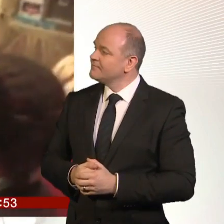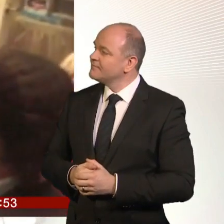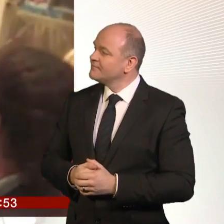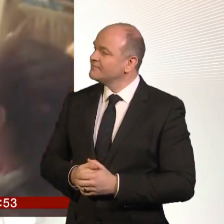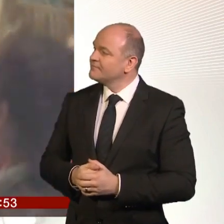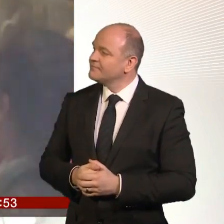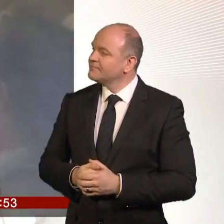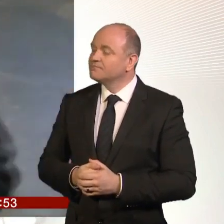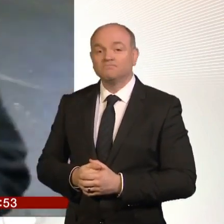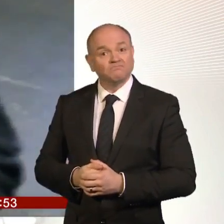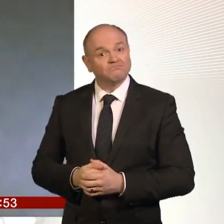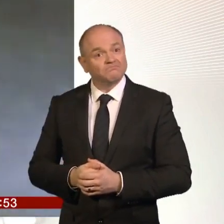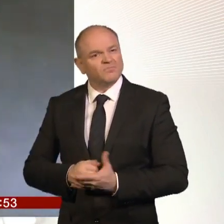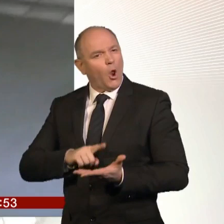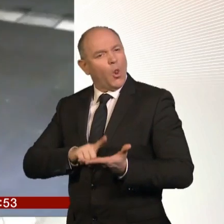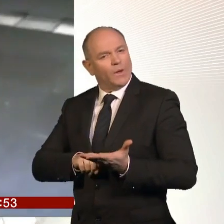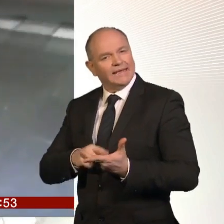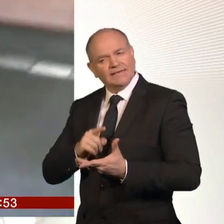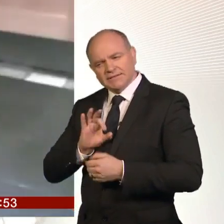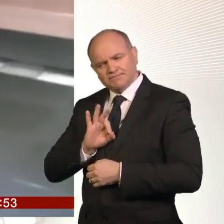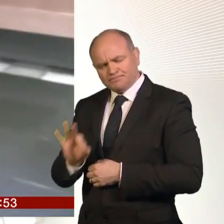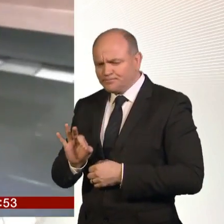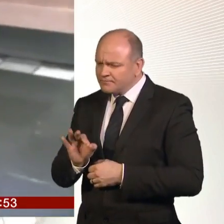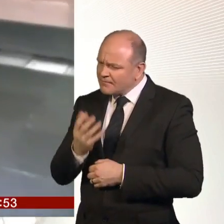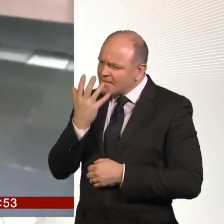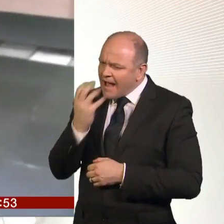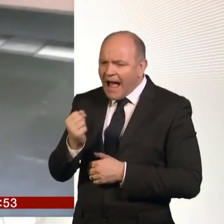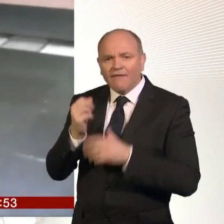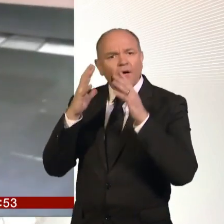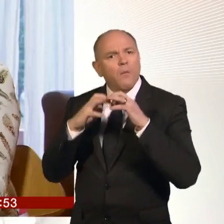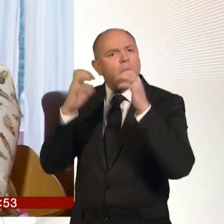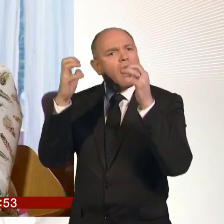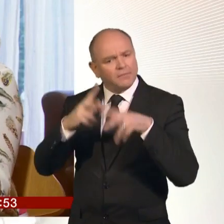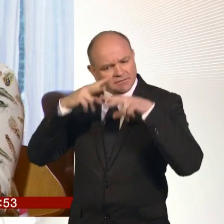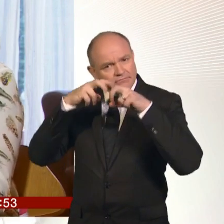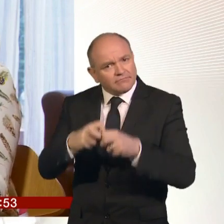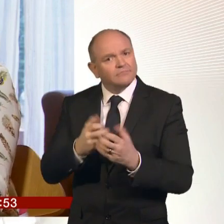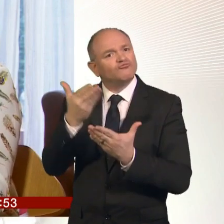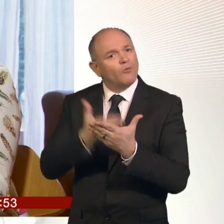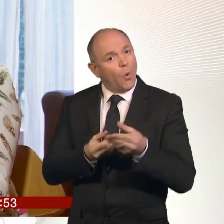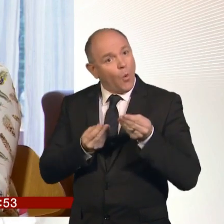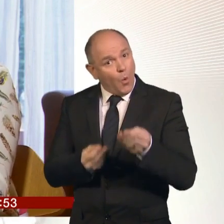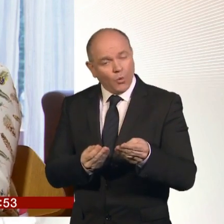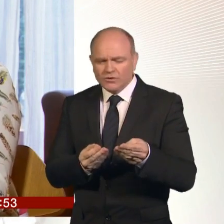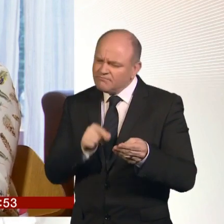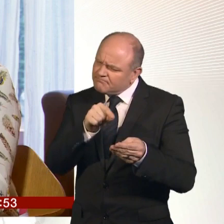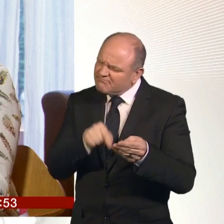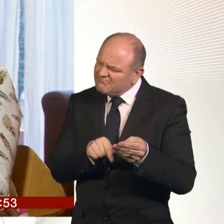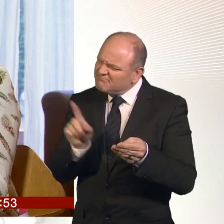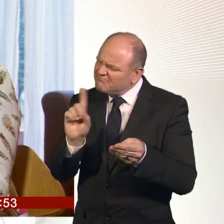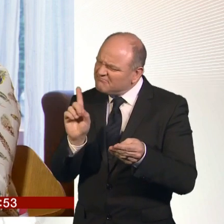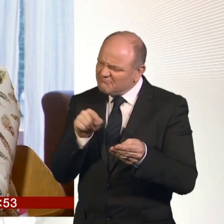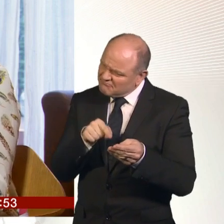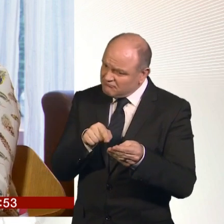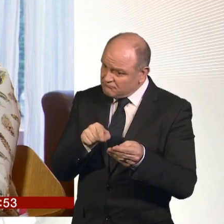We're talking specifically today because there's this new, um, parliamentary report, isn't there, out. And how does it, how has it affected them, um, at school? It's had